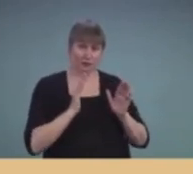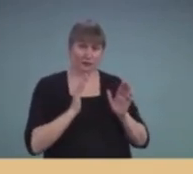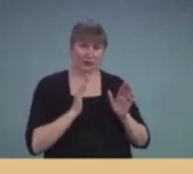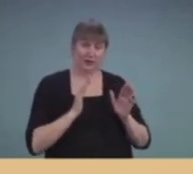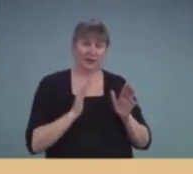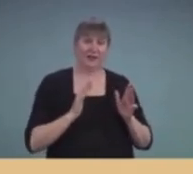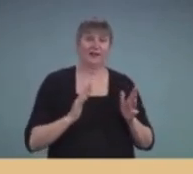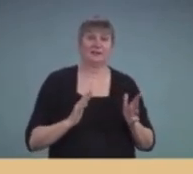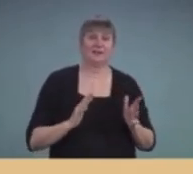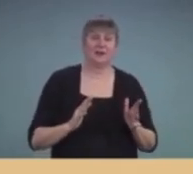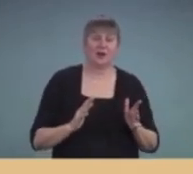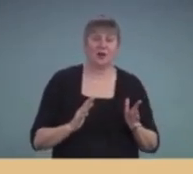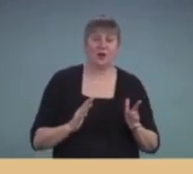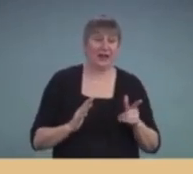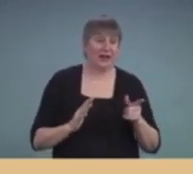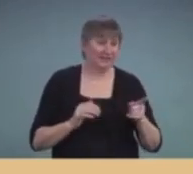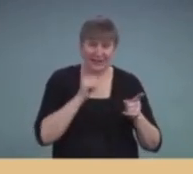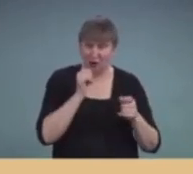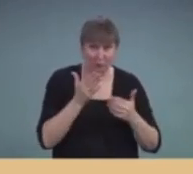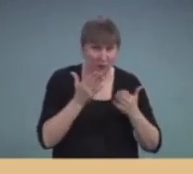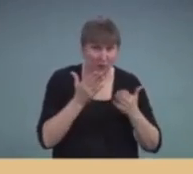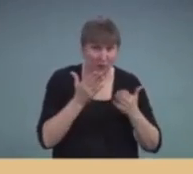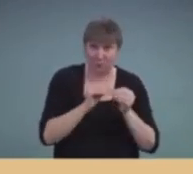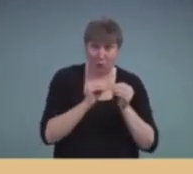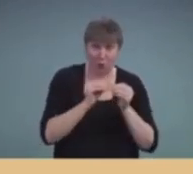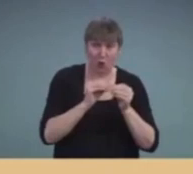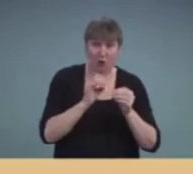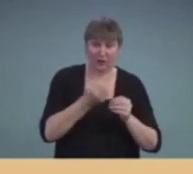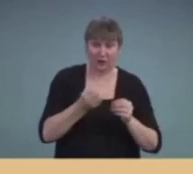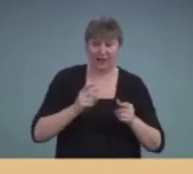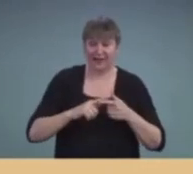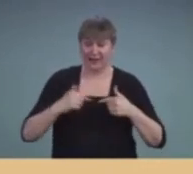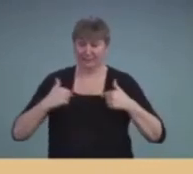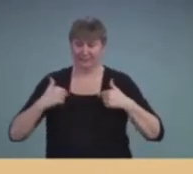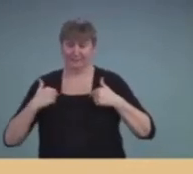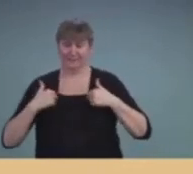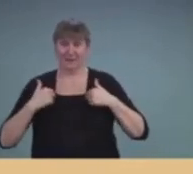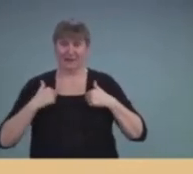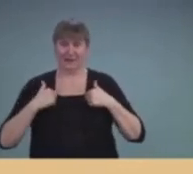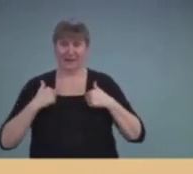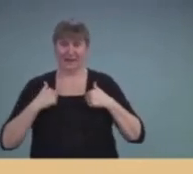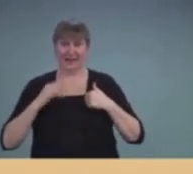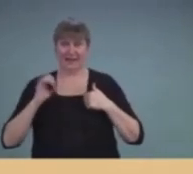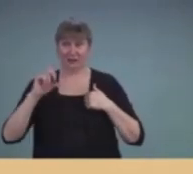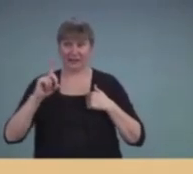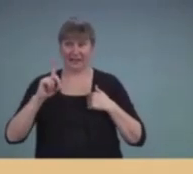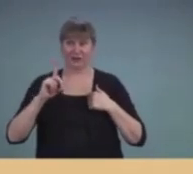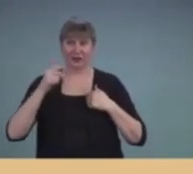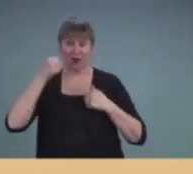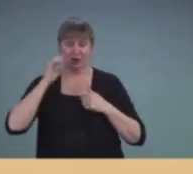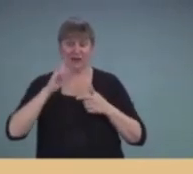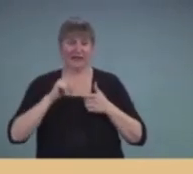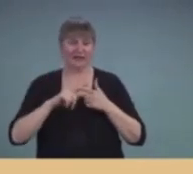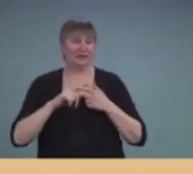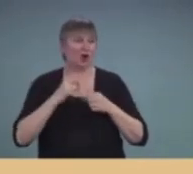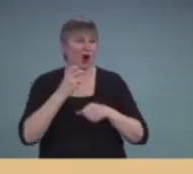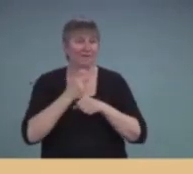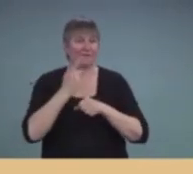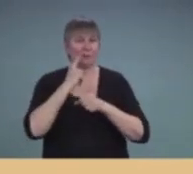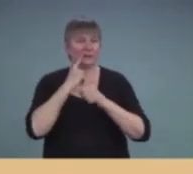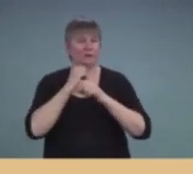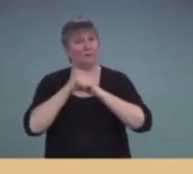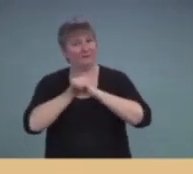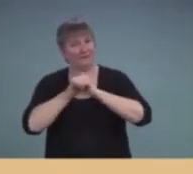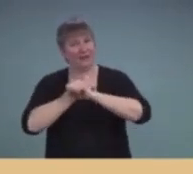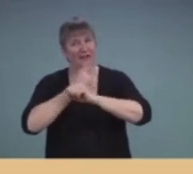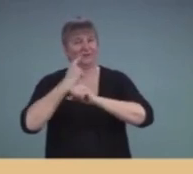becomes more of an uphill battle as a new team member to get buy-in for the kids to get this